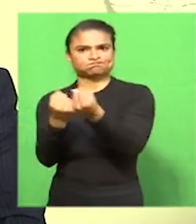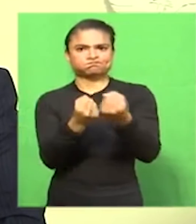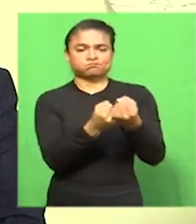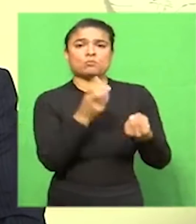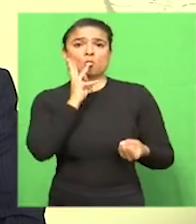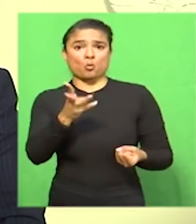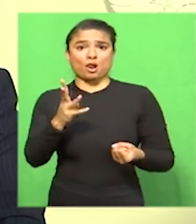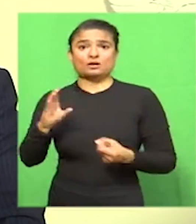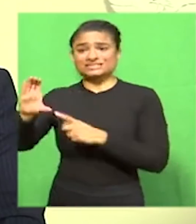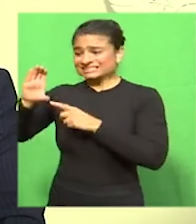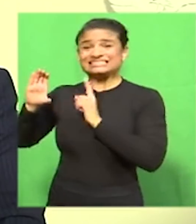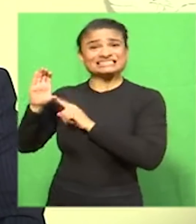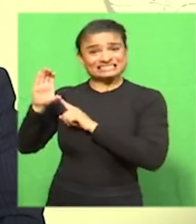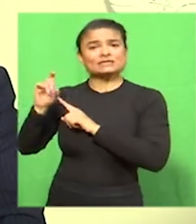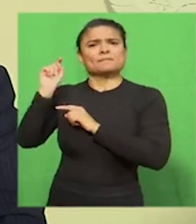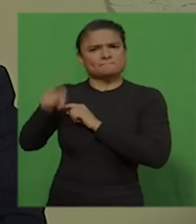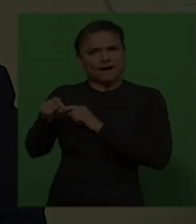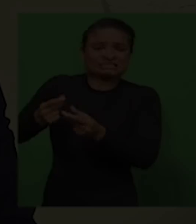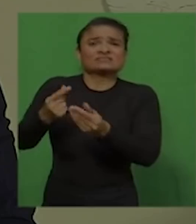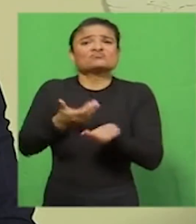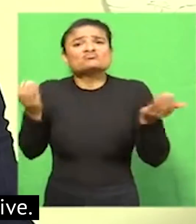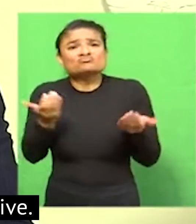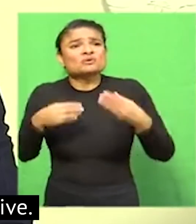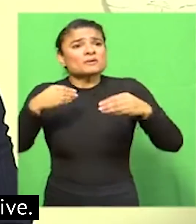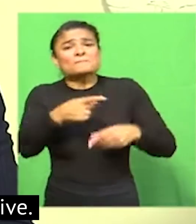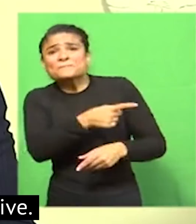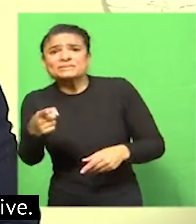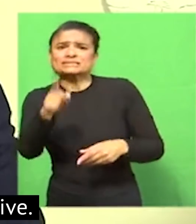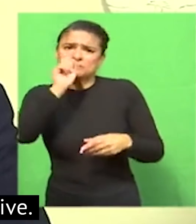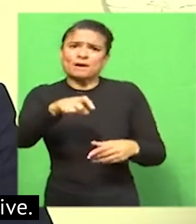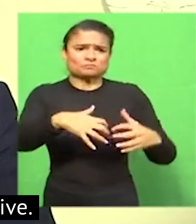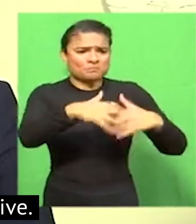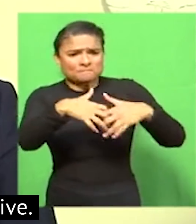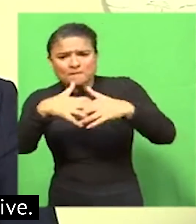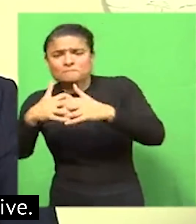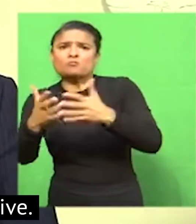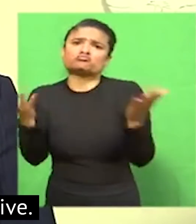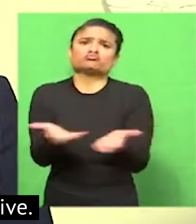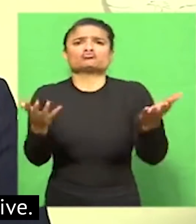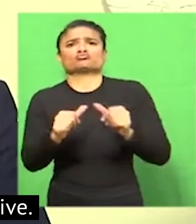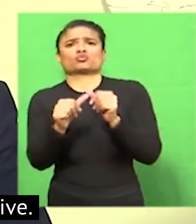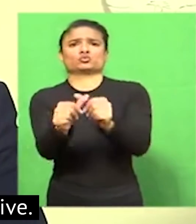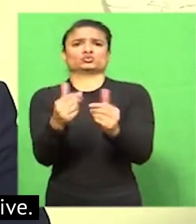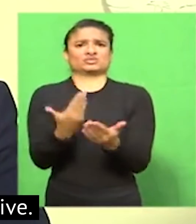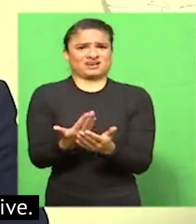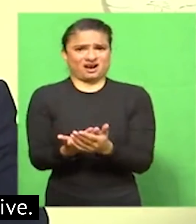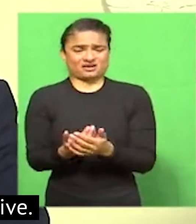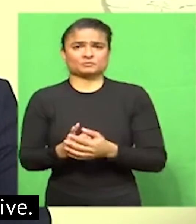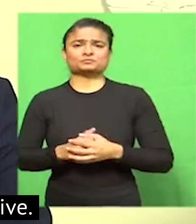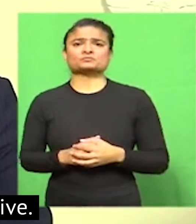businesses to apply for support. We are therefore expanding the Employment Tax Incentive